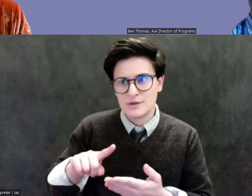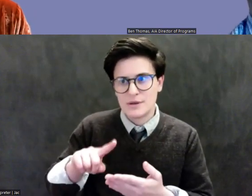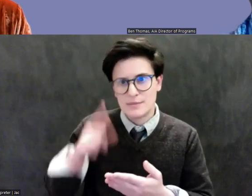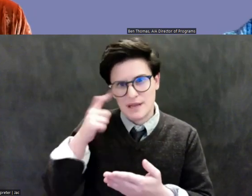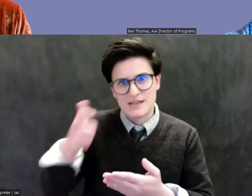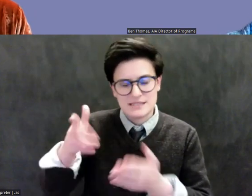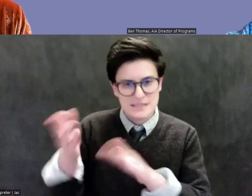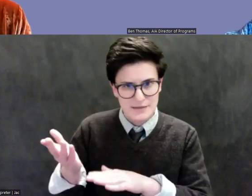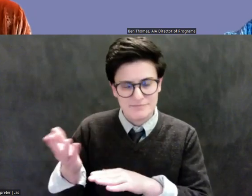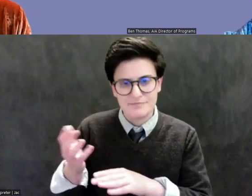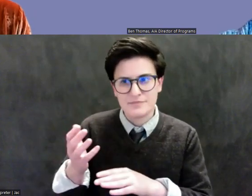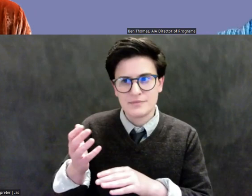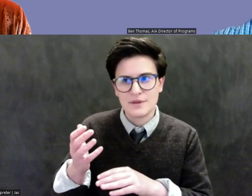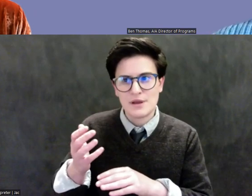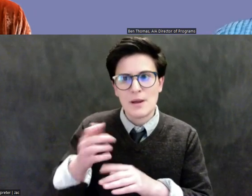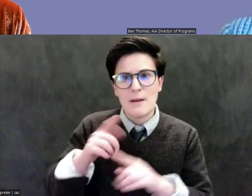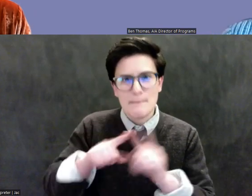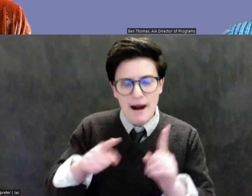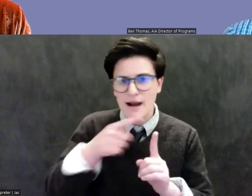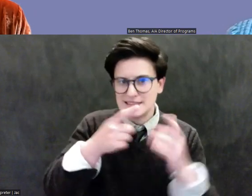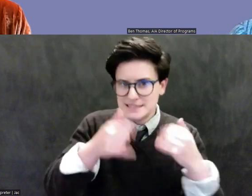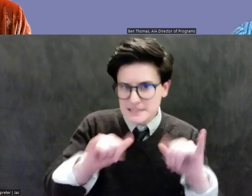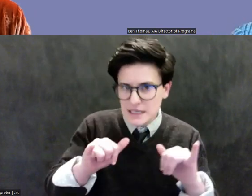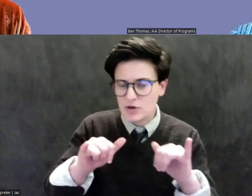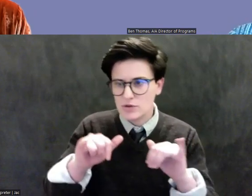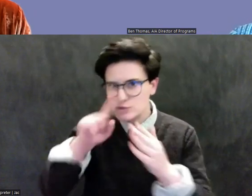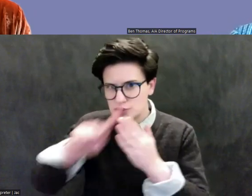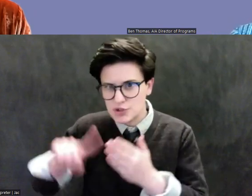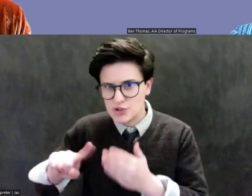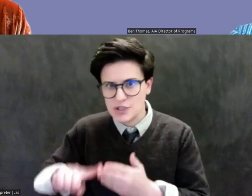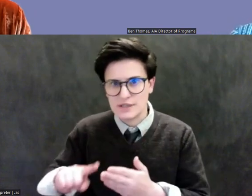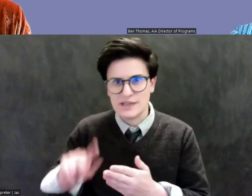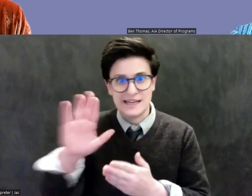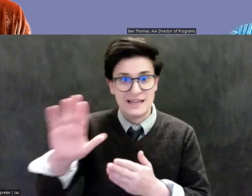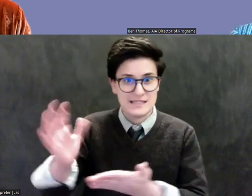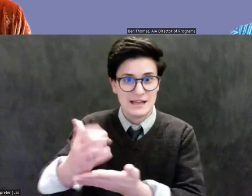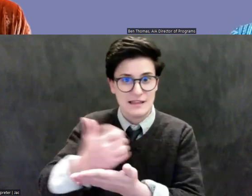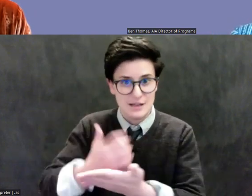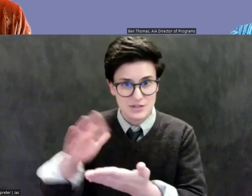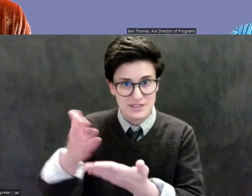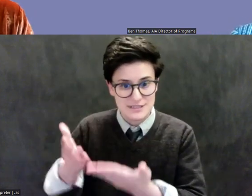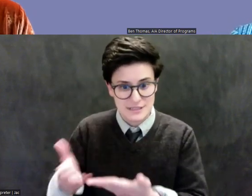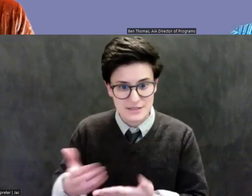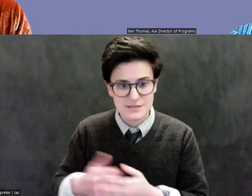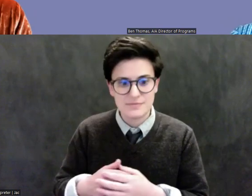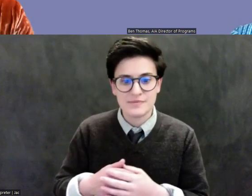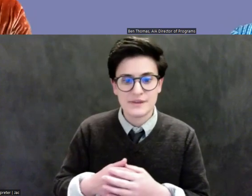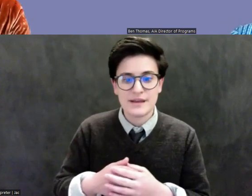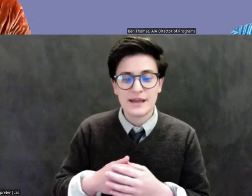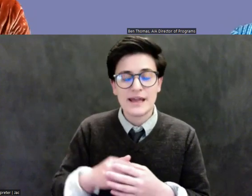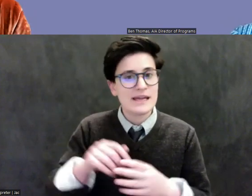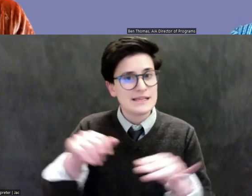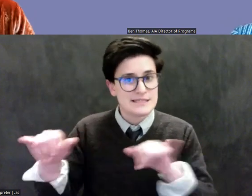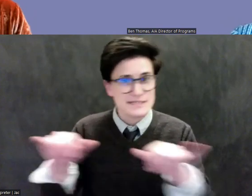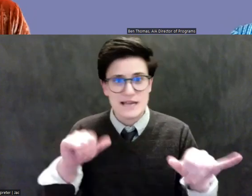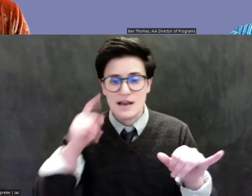right? Um, this is especially true in, uh, countries like the United States or the United Kingdom, which actually